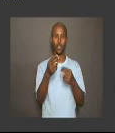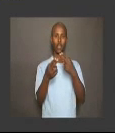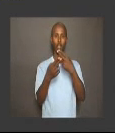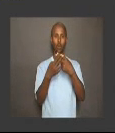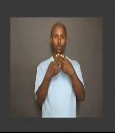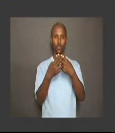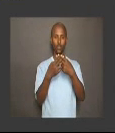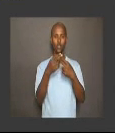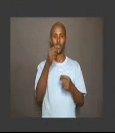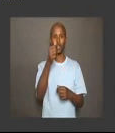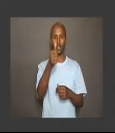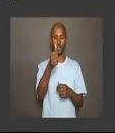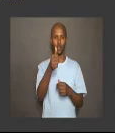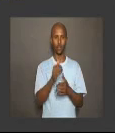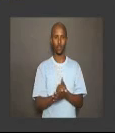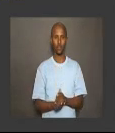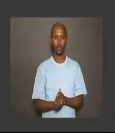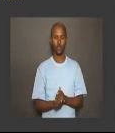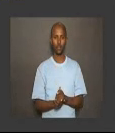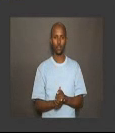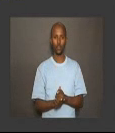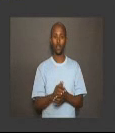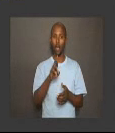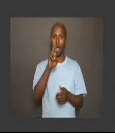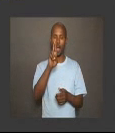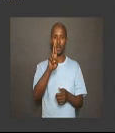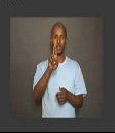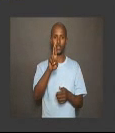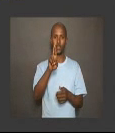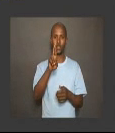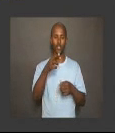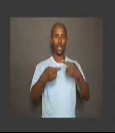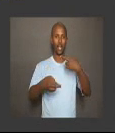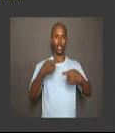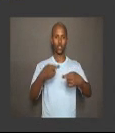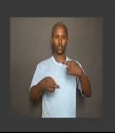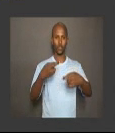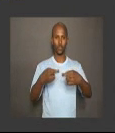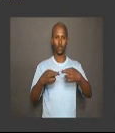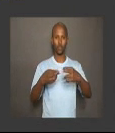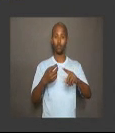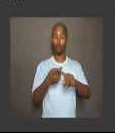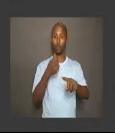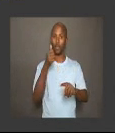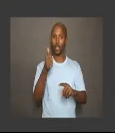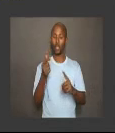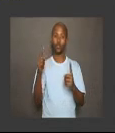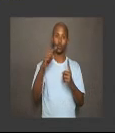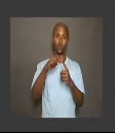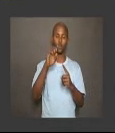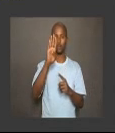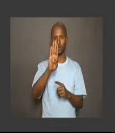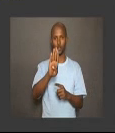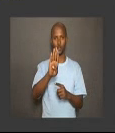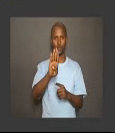A. Let R be a relation from A to B.